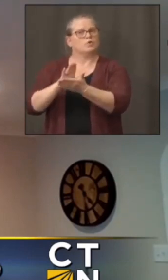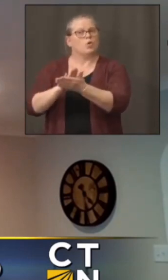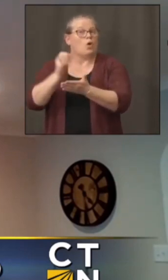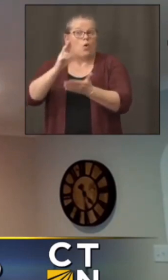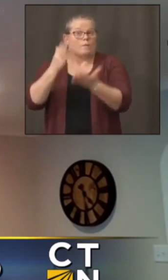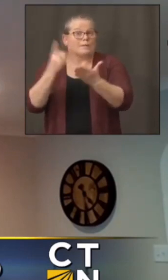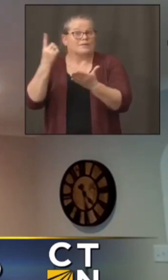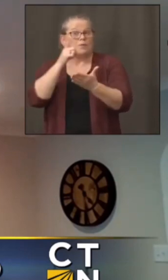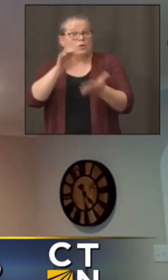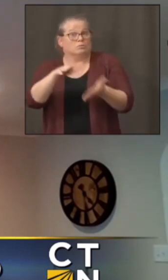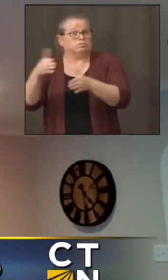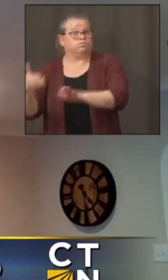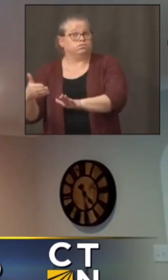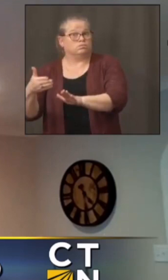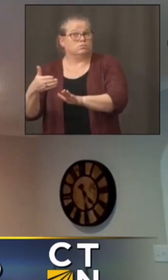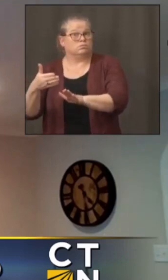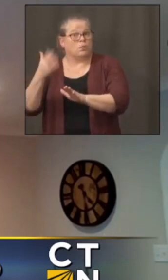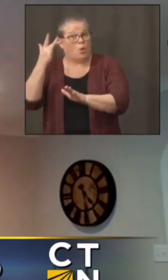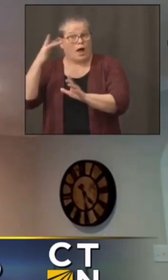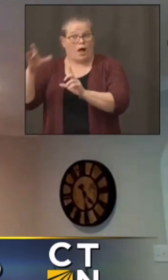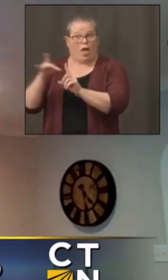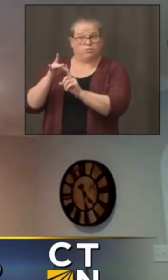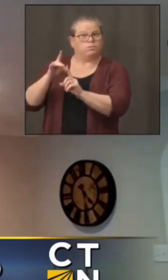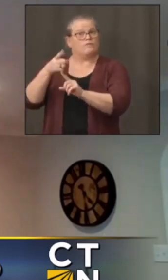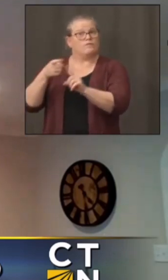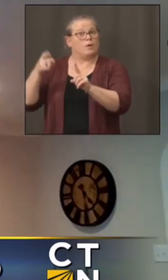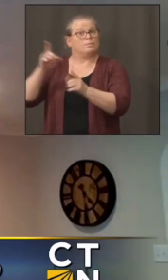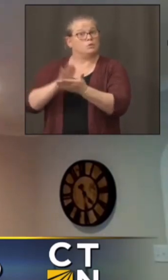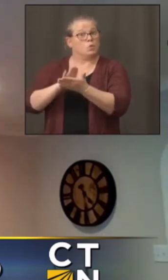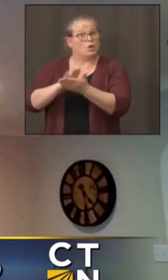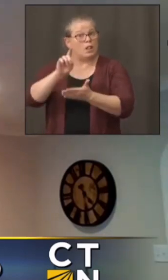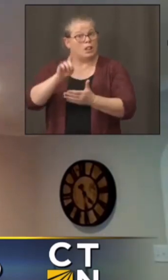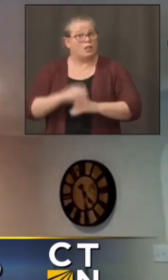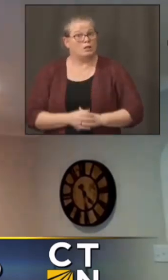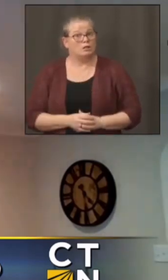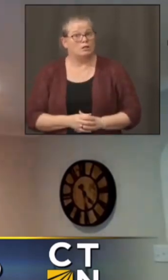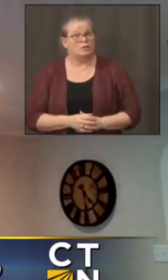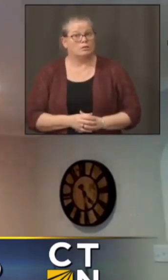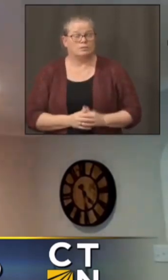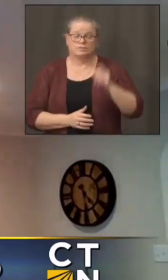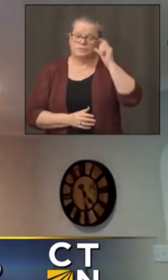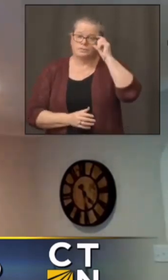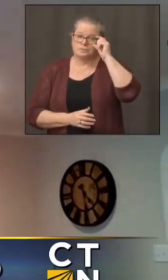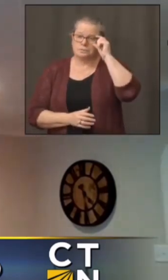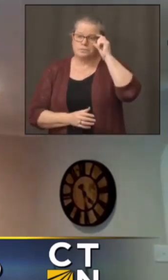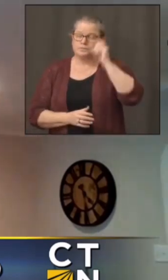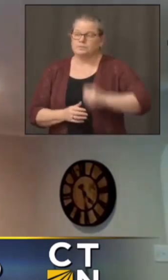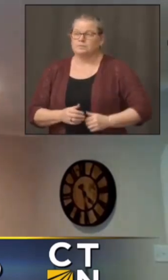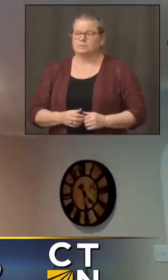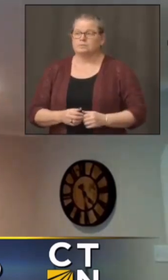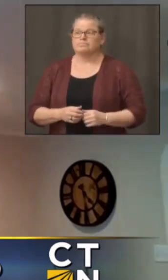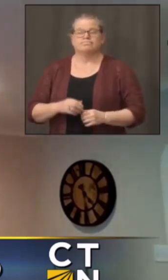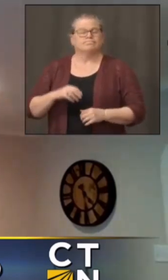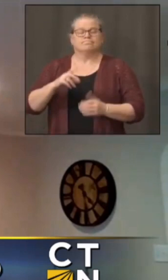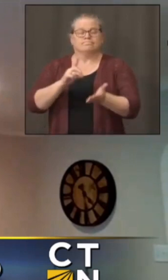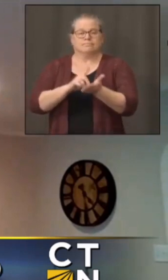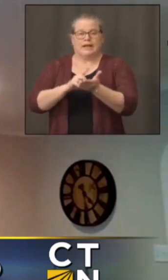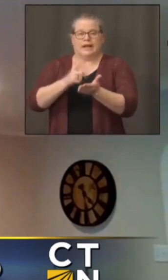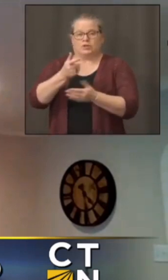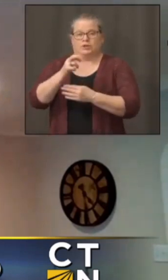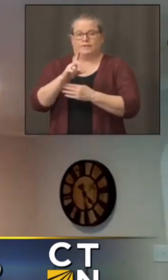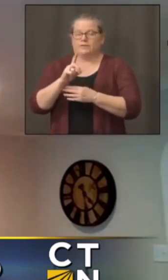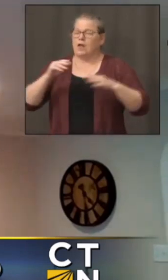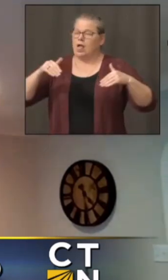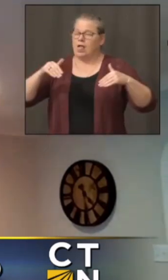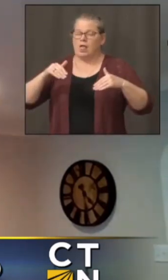um we have not seen uh cases where we believe the transmission is happening in the